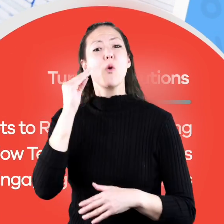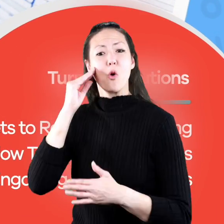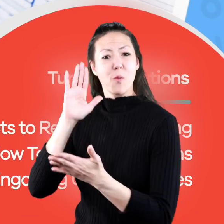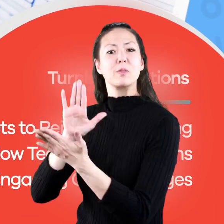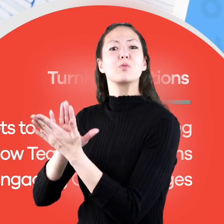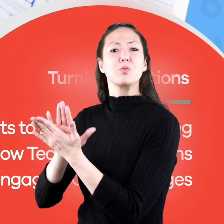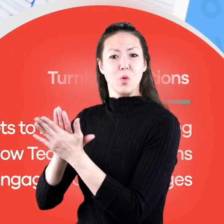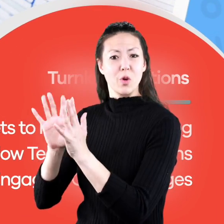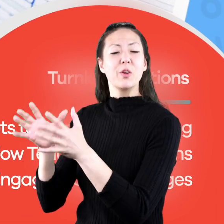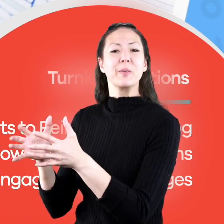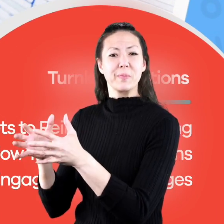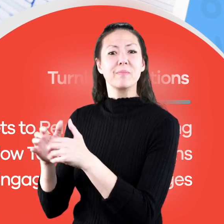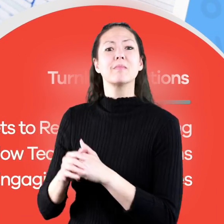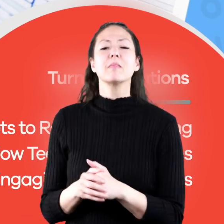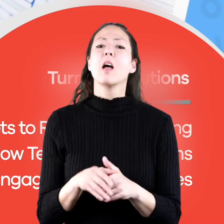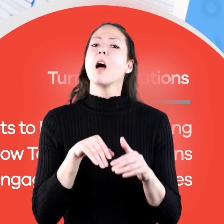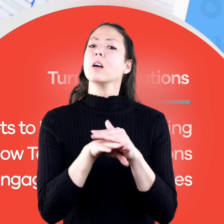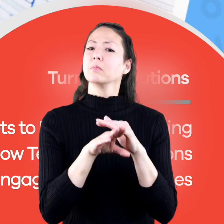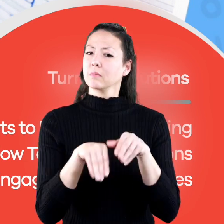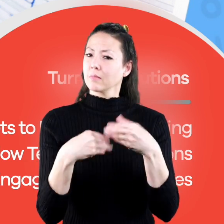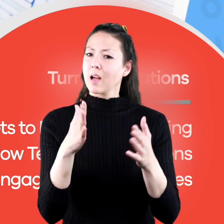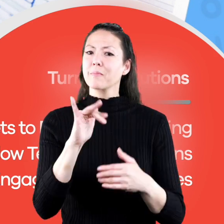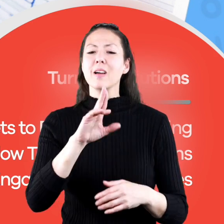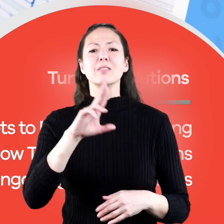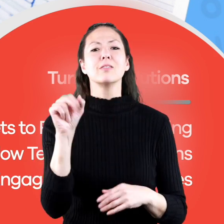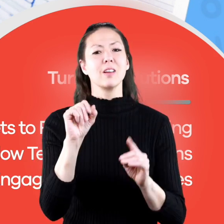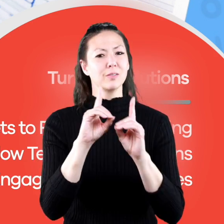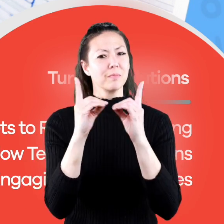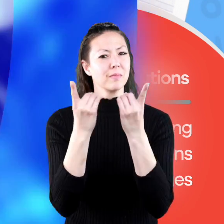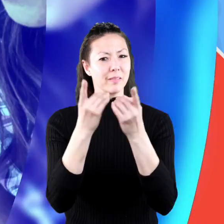solutions for teachers and homeschoolers